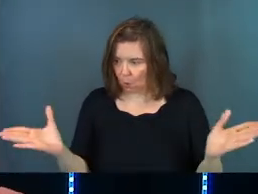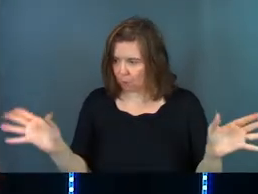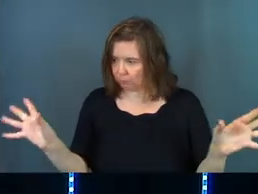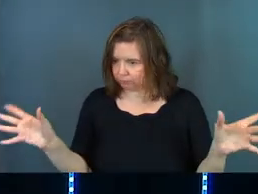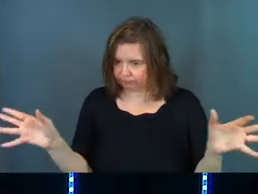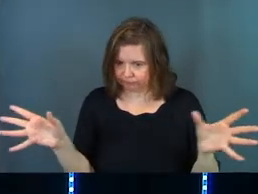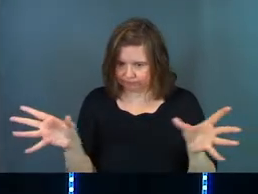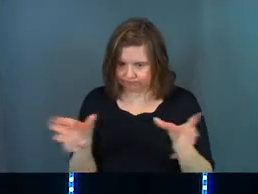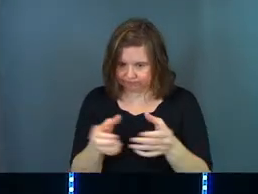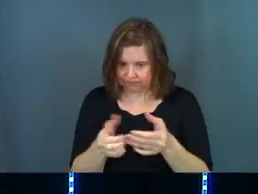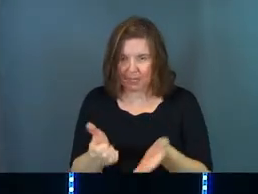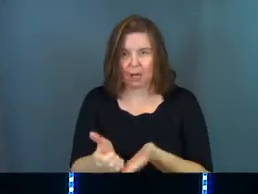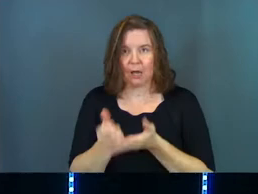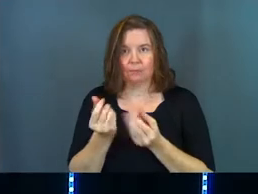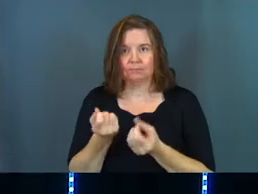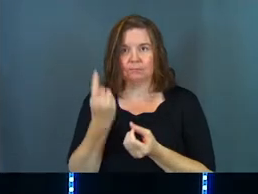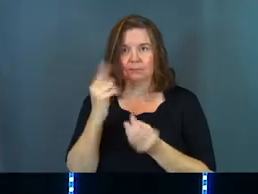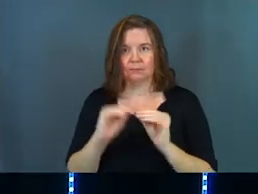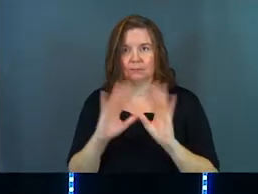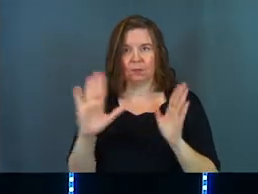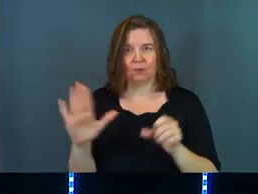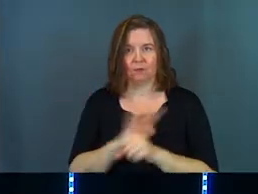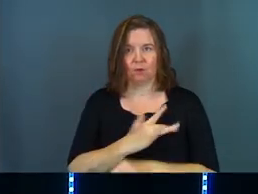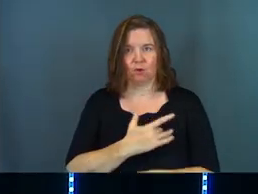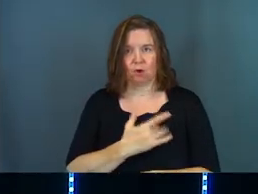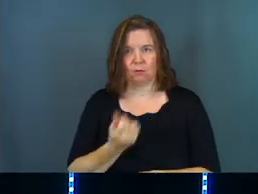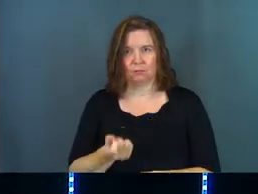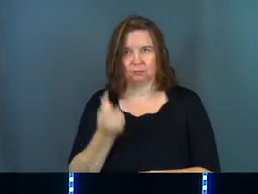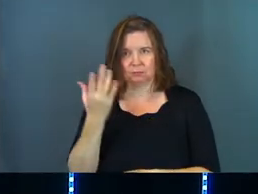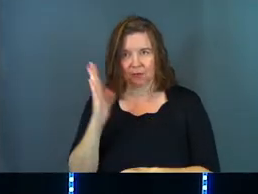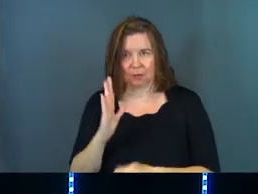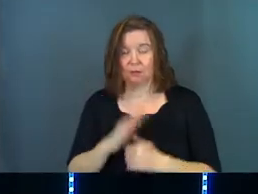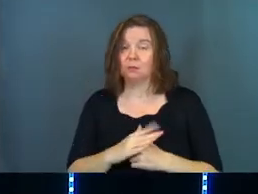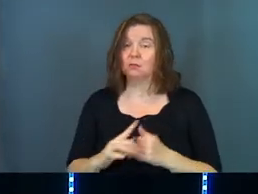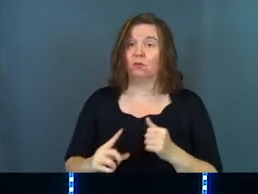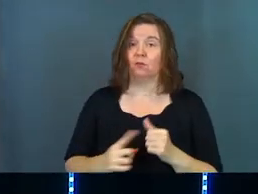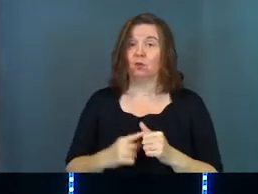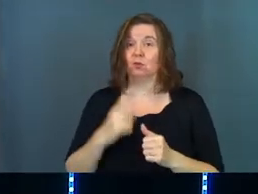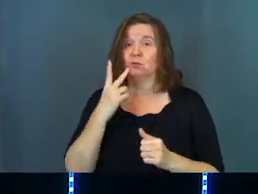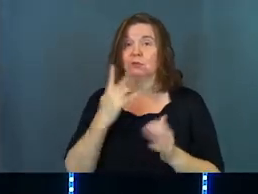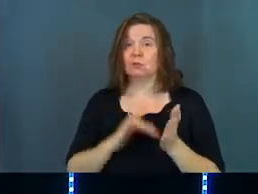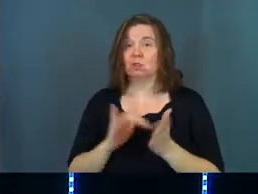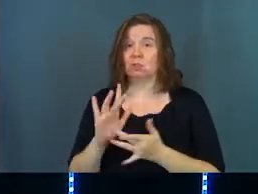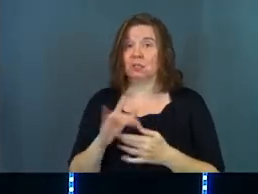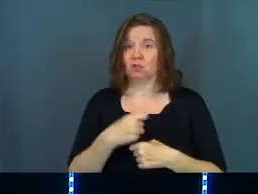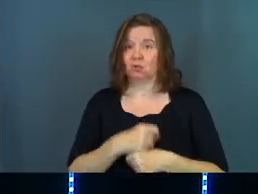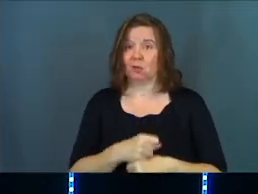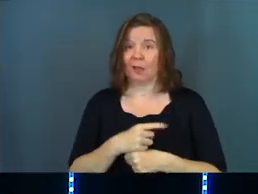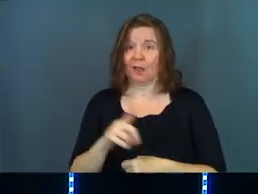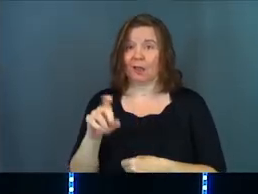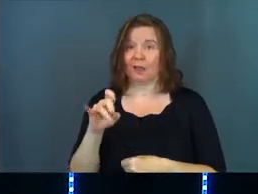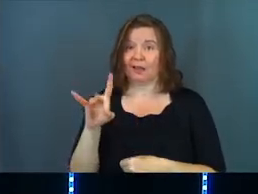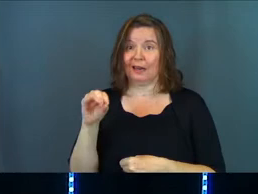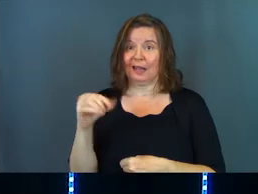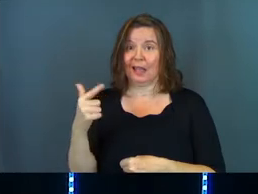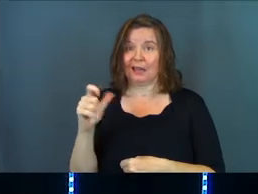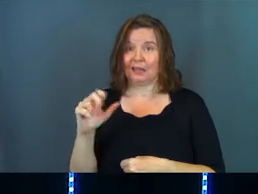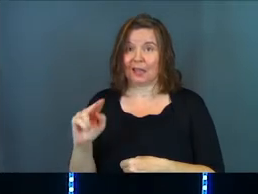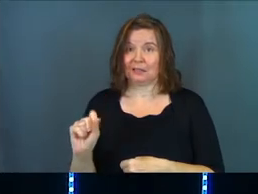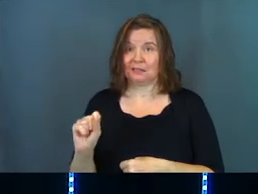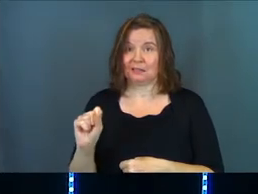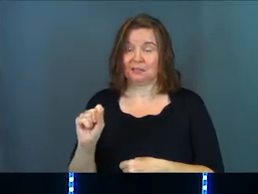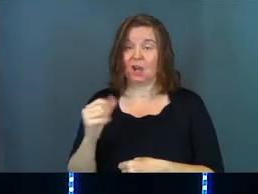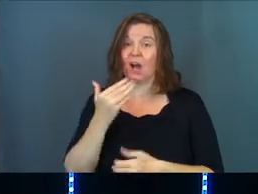of scripture says, and that helps us understand the full heart of God. So here's how we do this. First off, you see Jesus creating 180 gallons